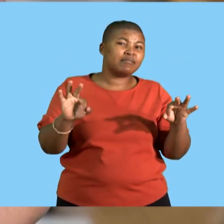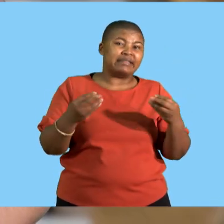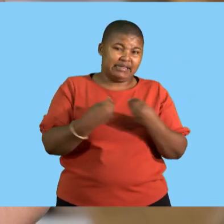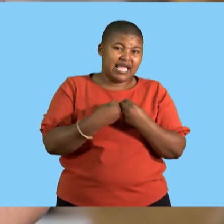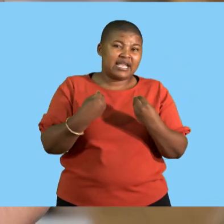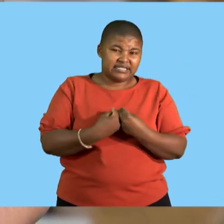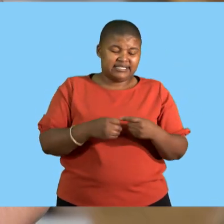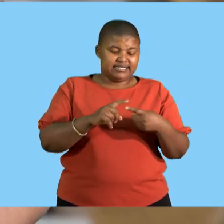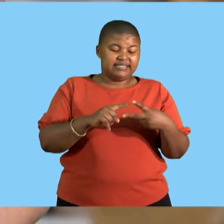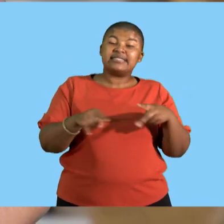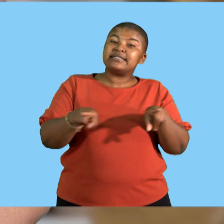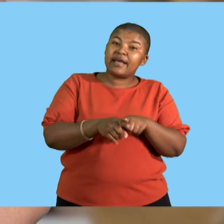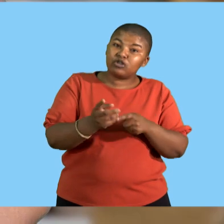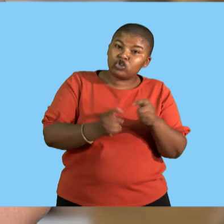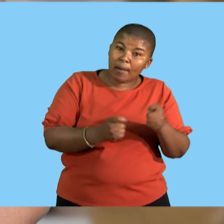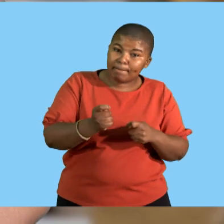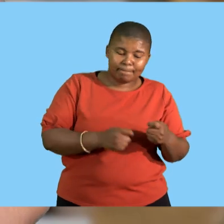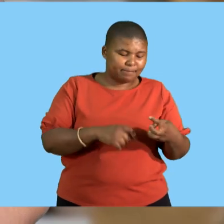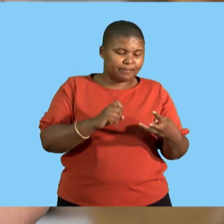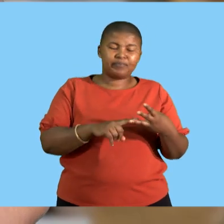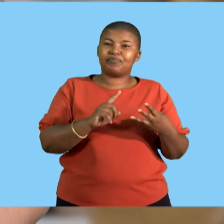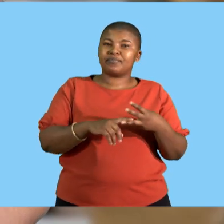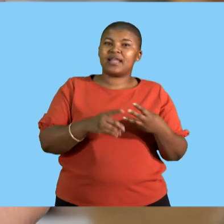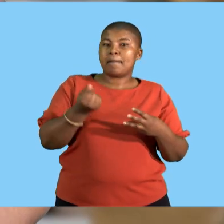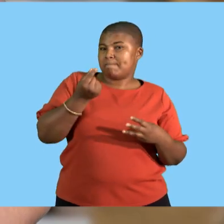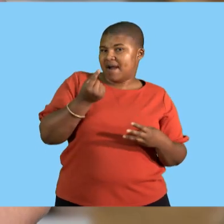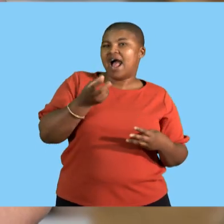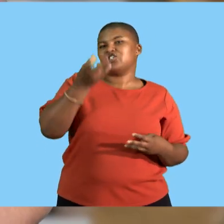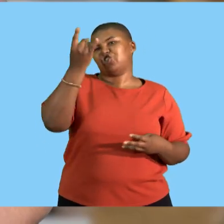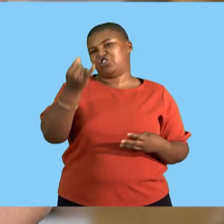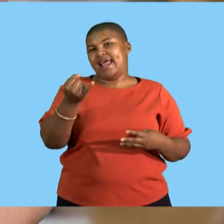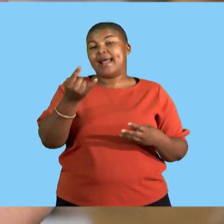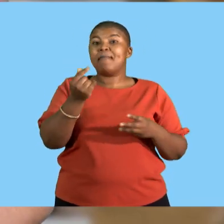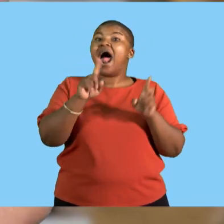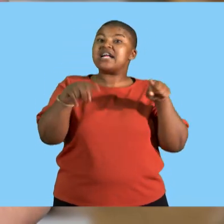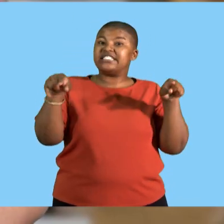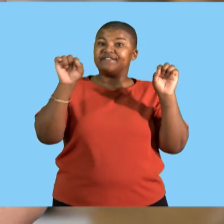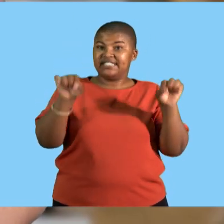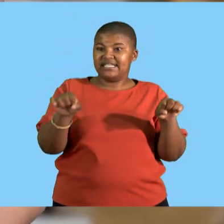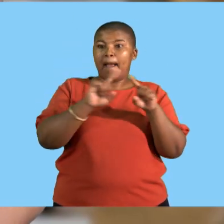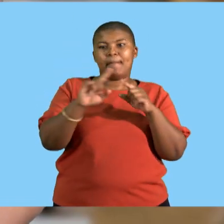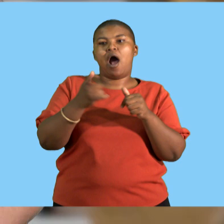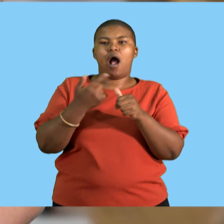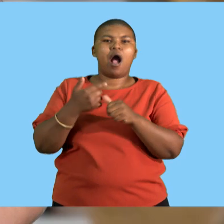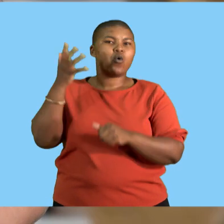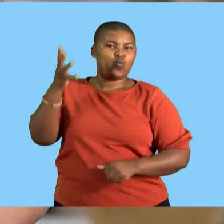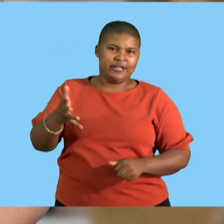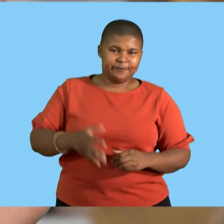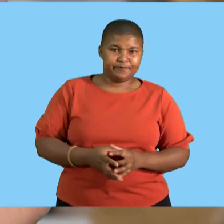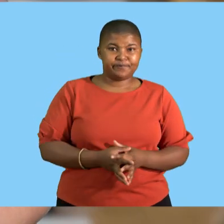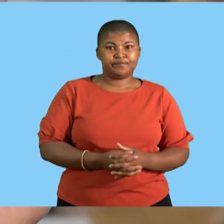exact same shops and just the prices will differ and then we will calculate it from there on.